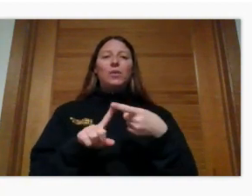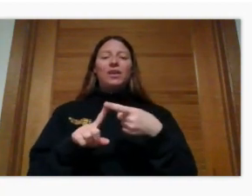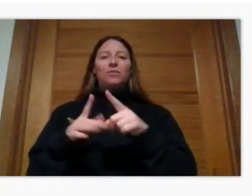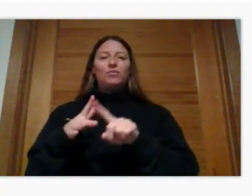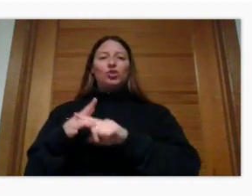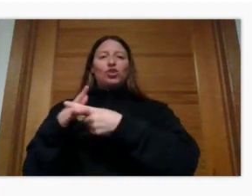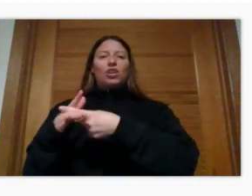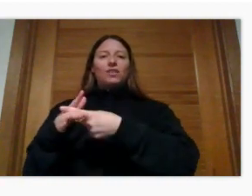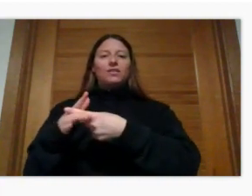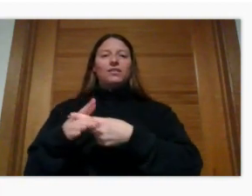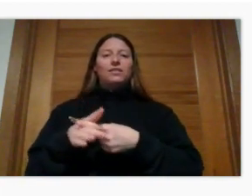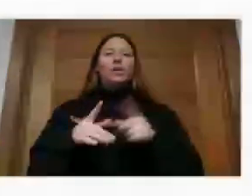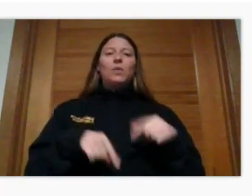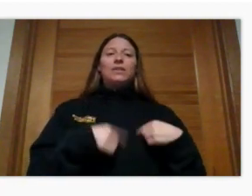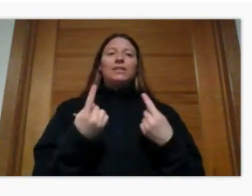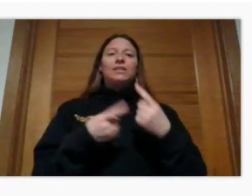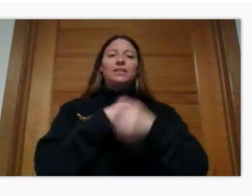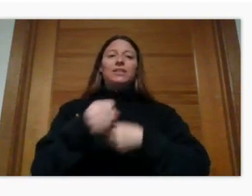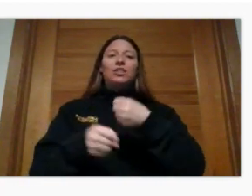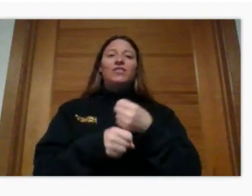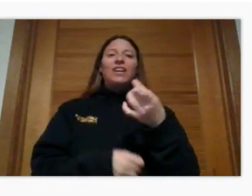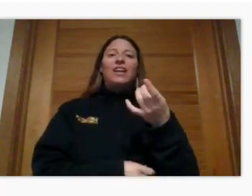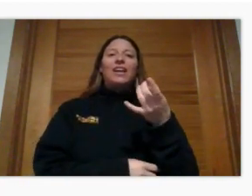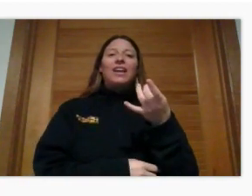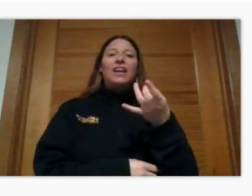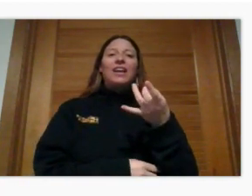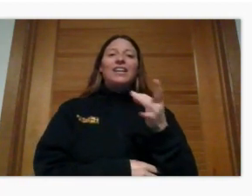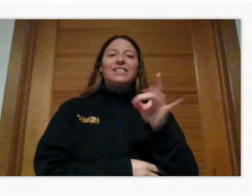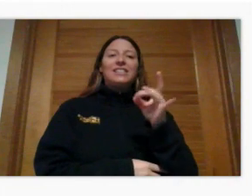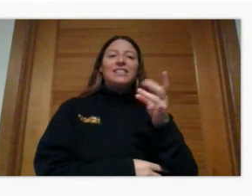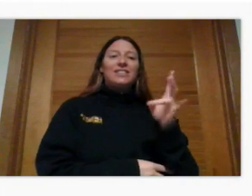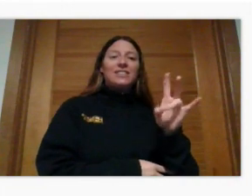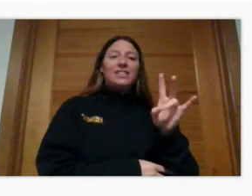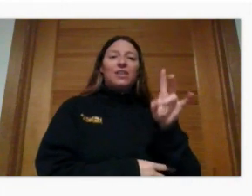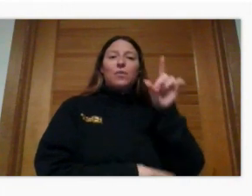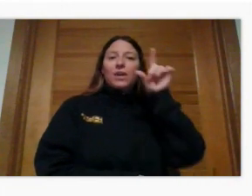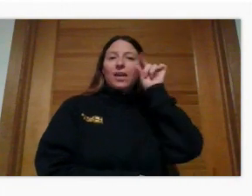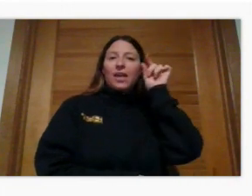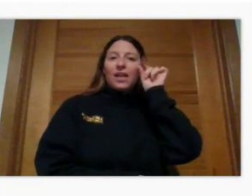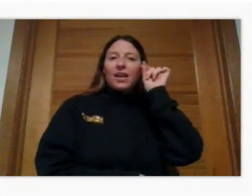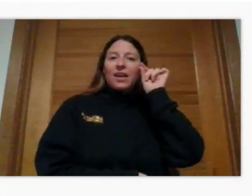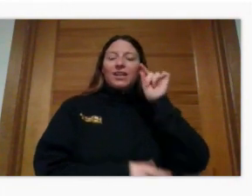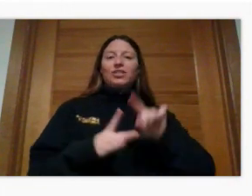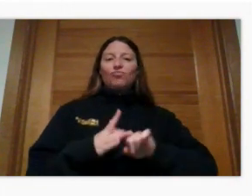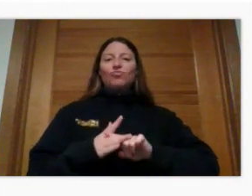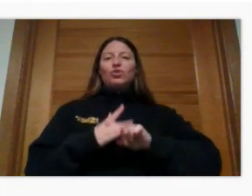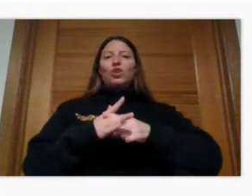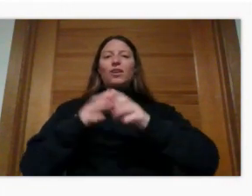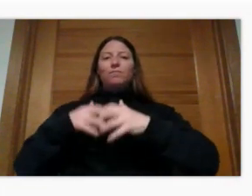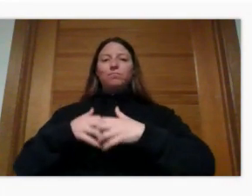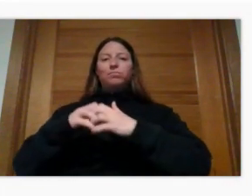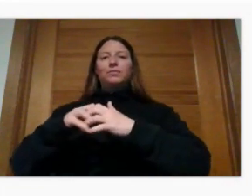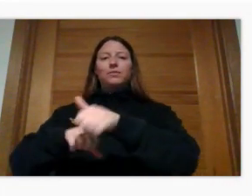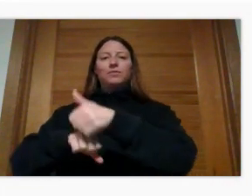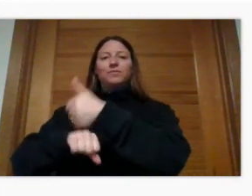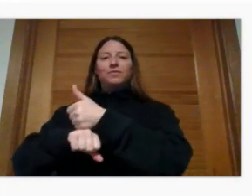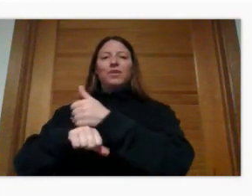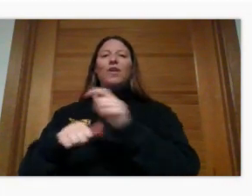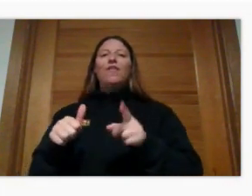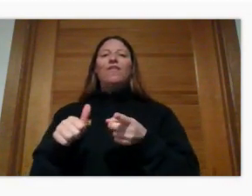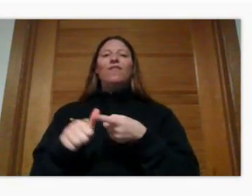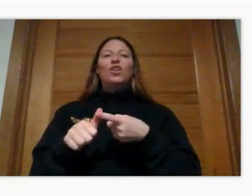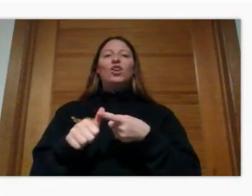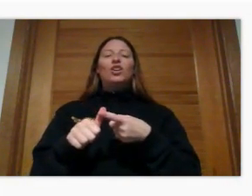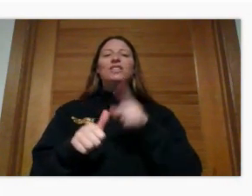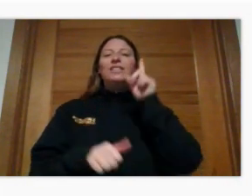1817 that Thomas Gallaudet created the first American school for the deaf in 1817.